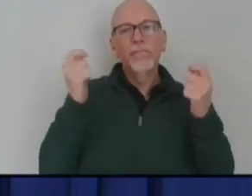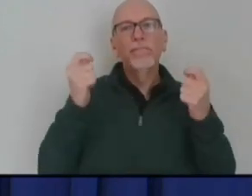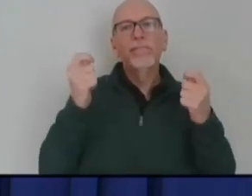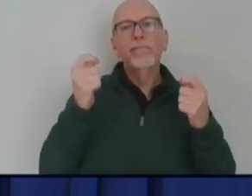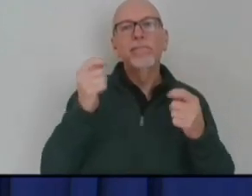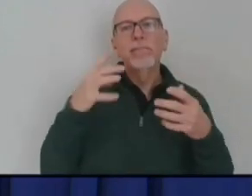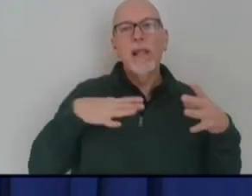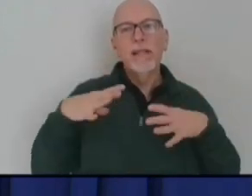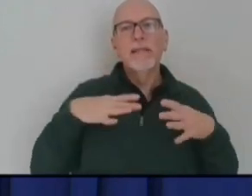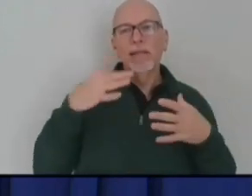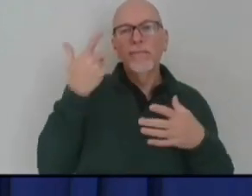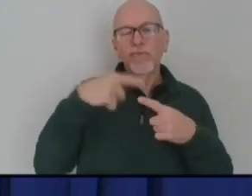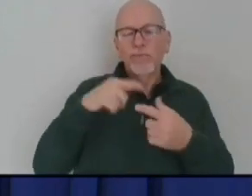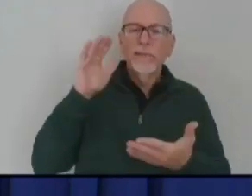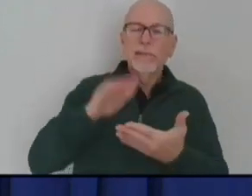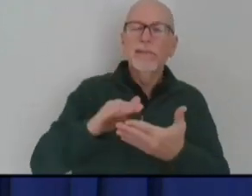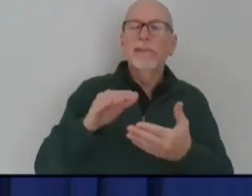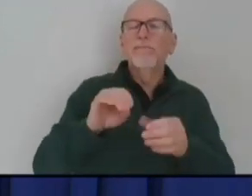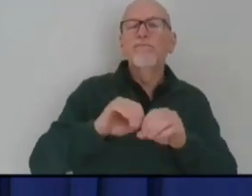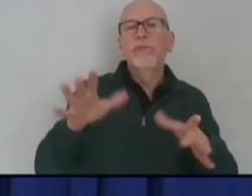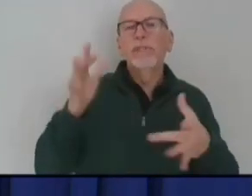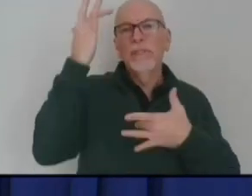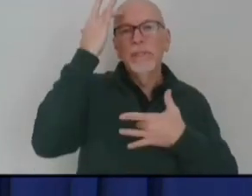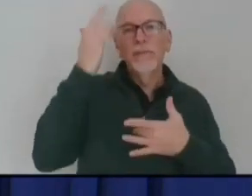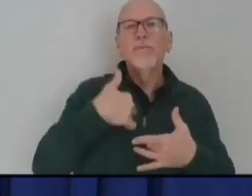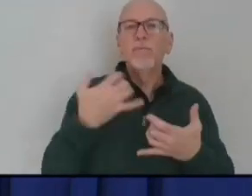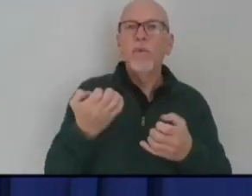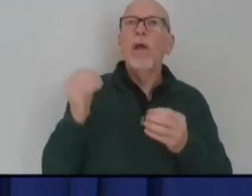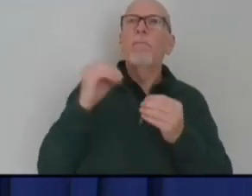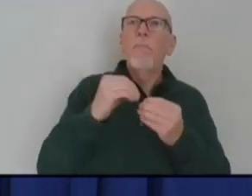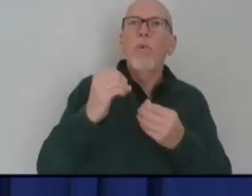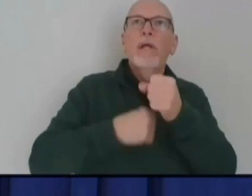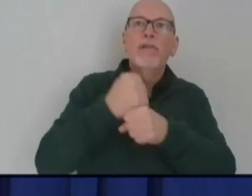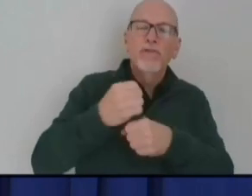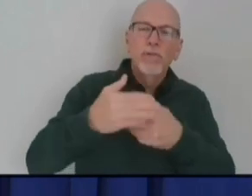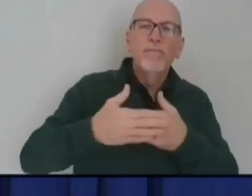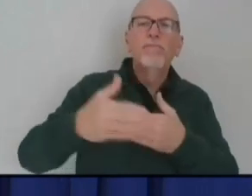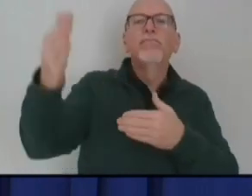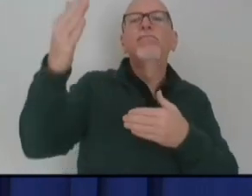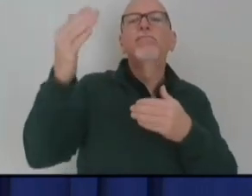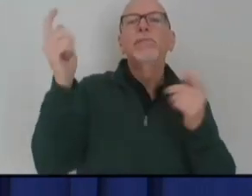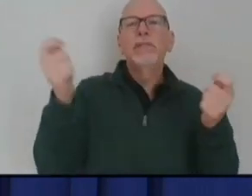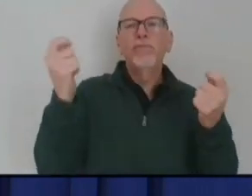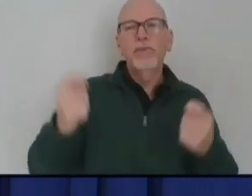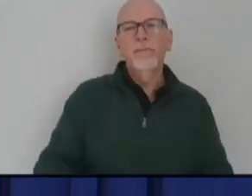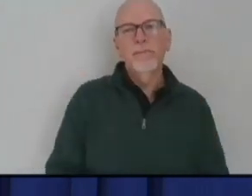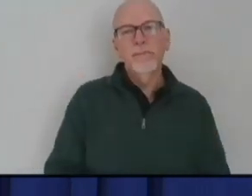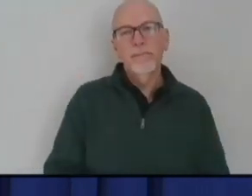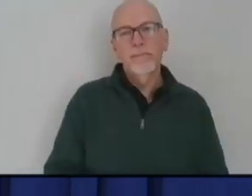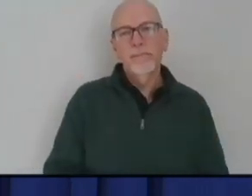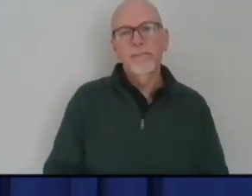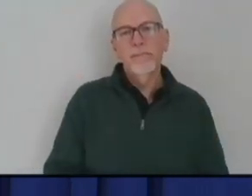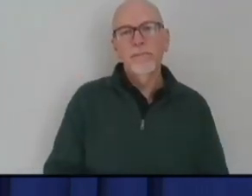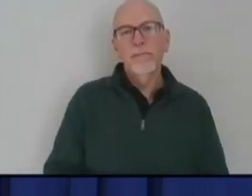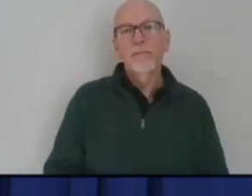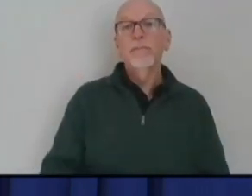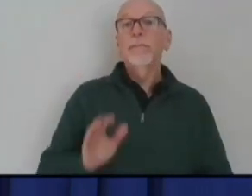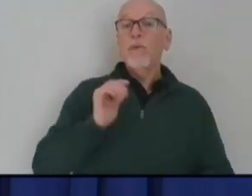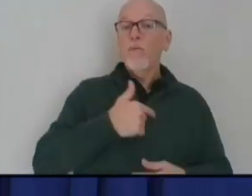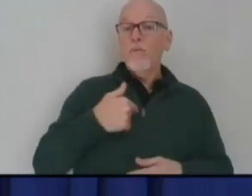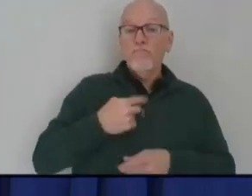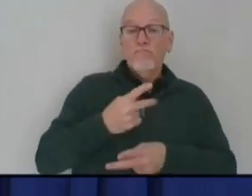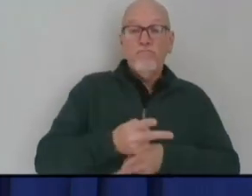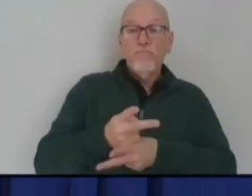of this disease so that we can have many more years together to celebrate. These mitigation measures can still have